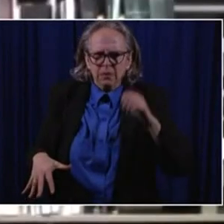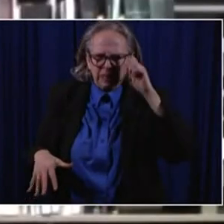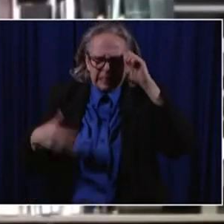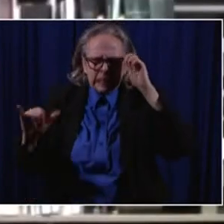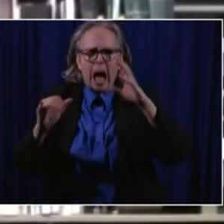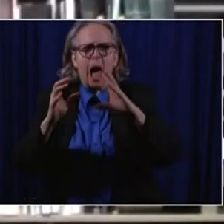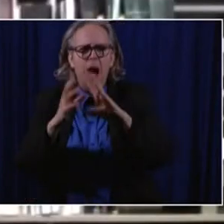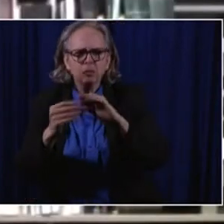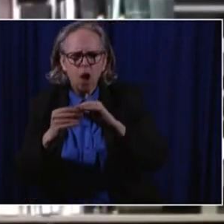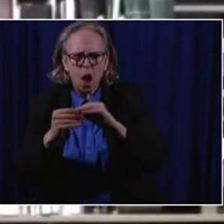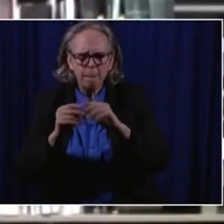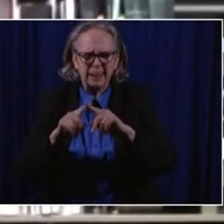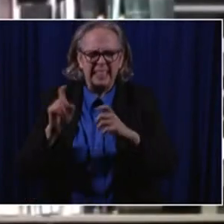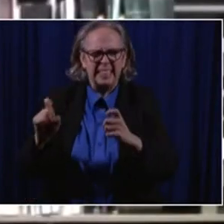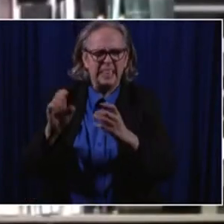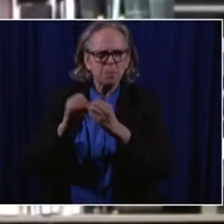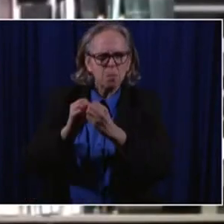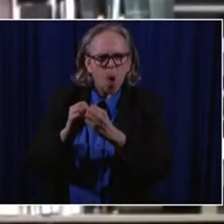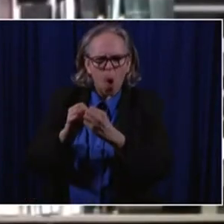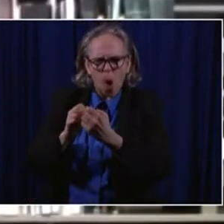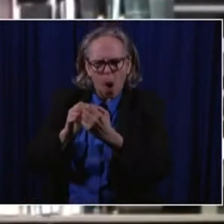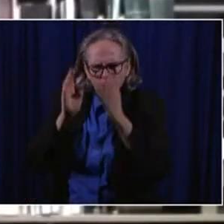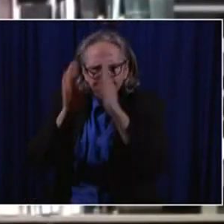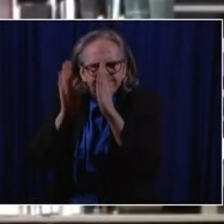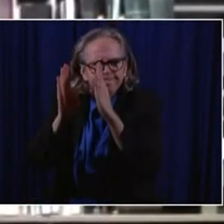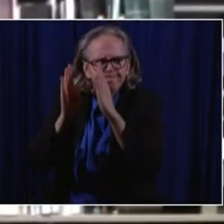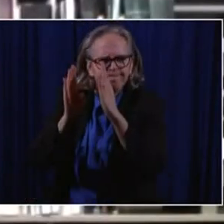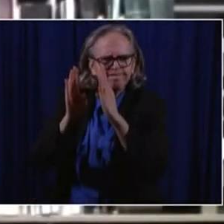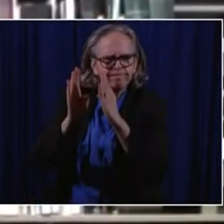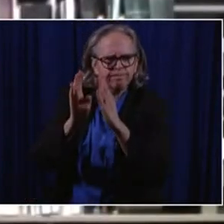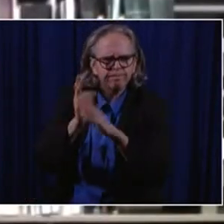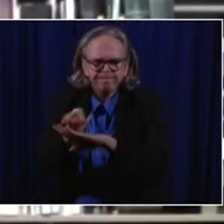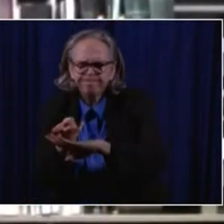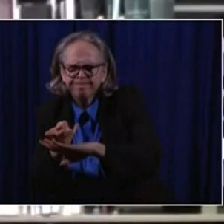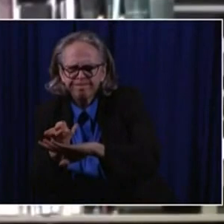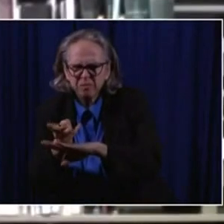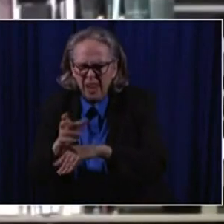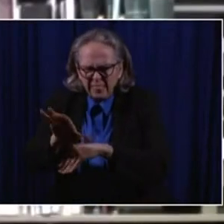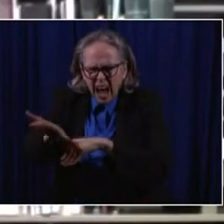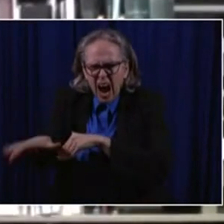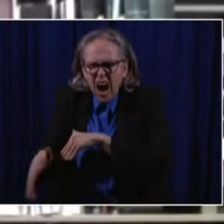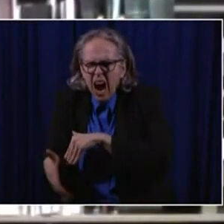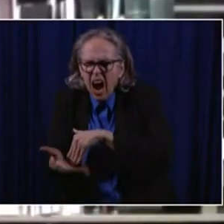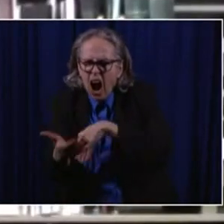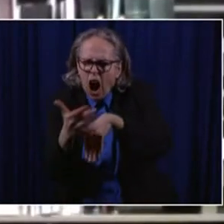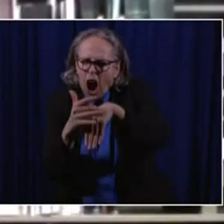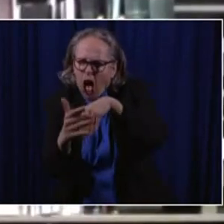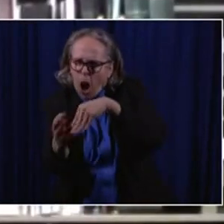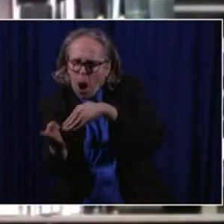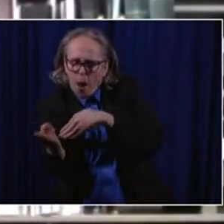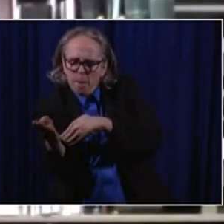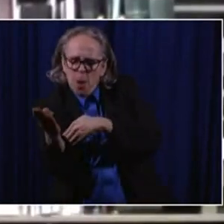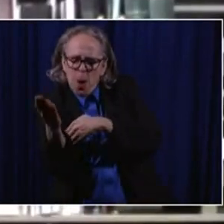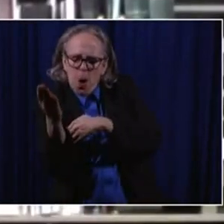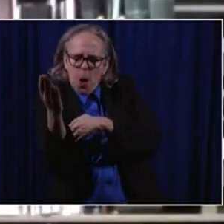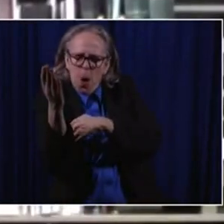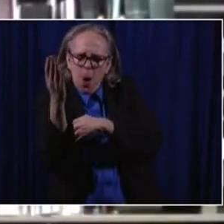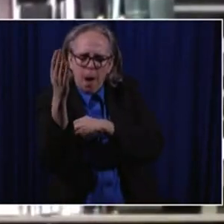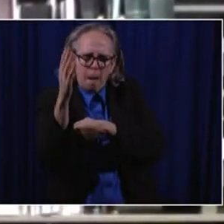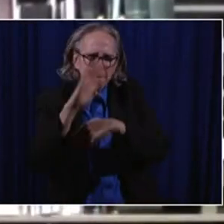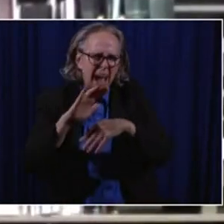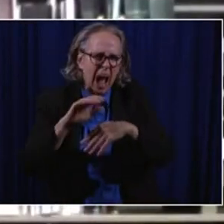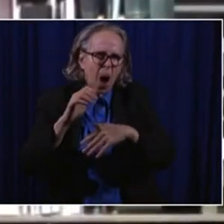support, um, by three 30, four o'clock the following morning. So in the span of 16 to 18 hours,